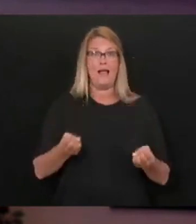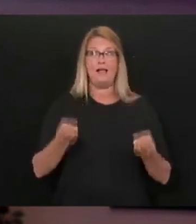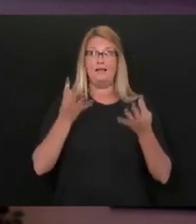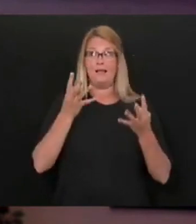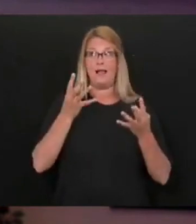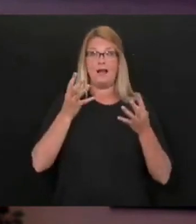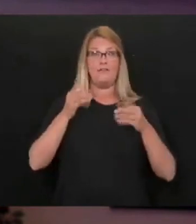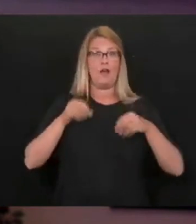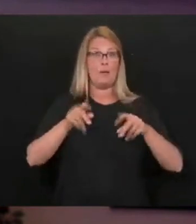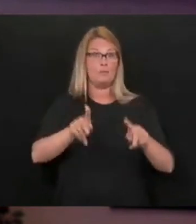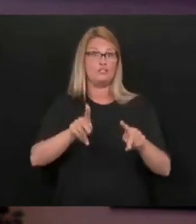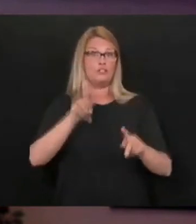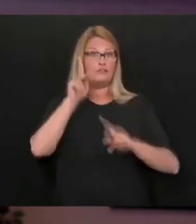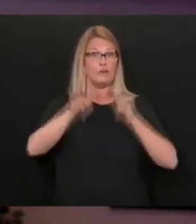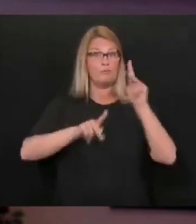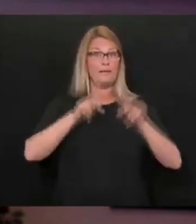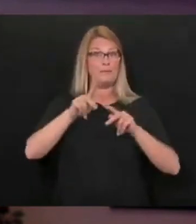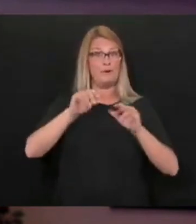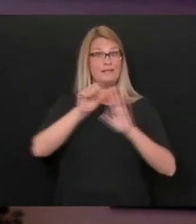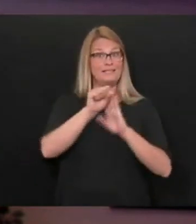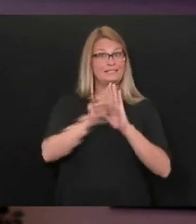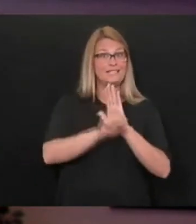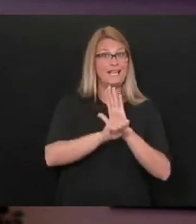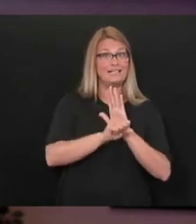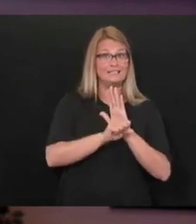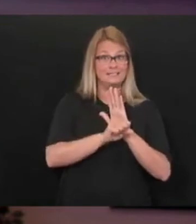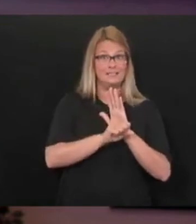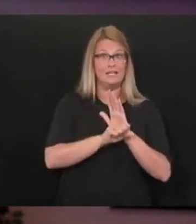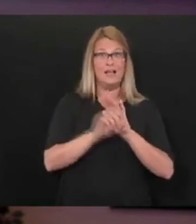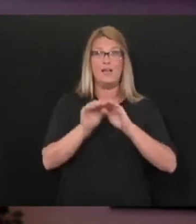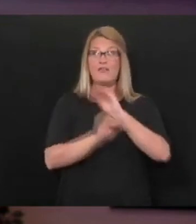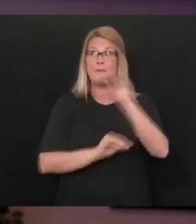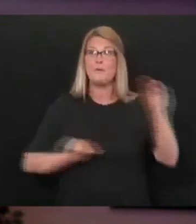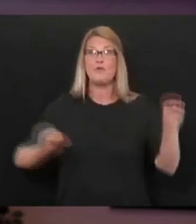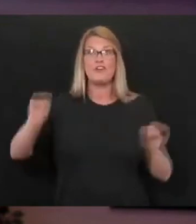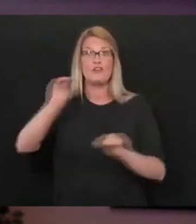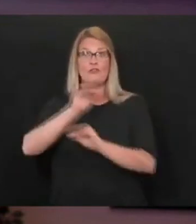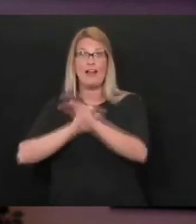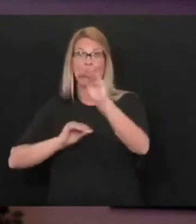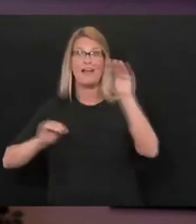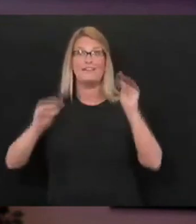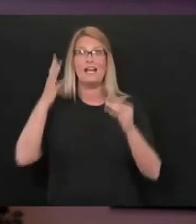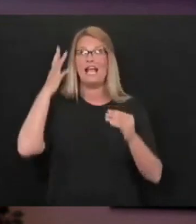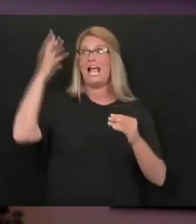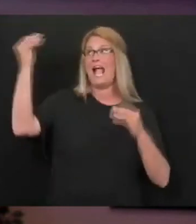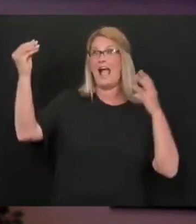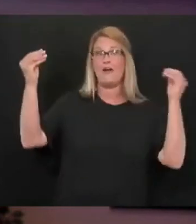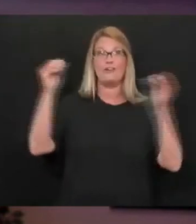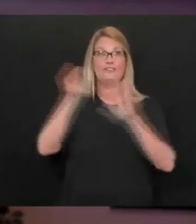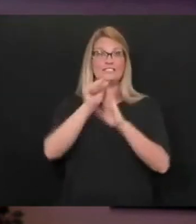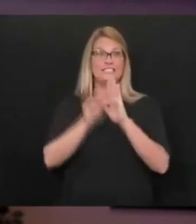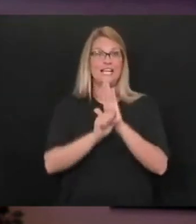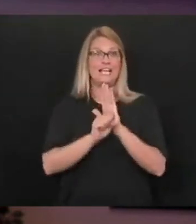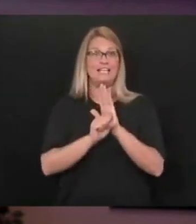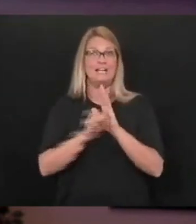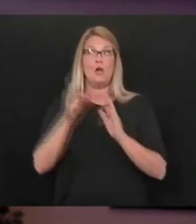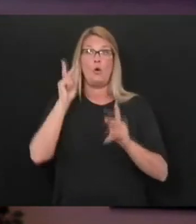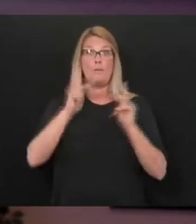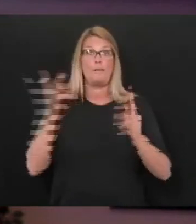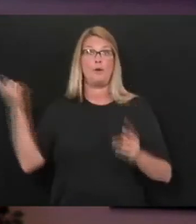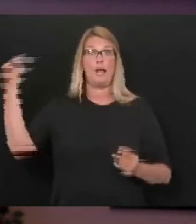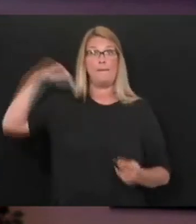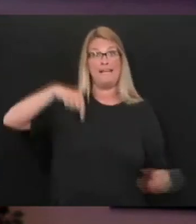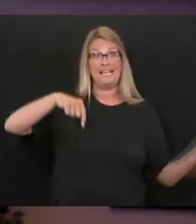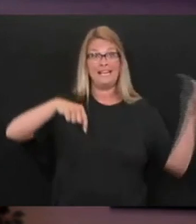people in a lot of these states that are both moving around and moving out of state and people are coming into those states.